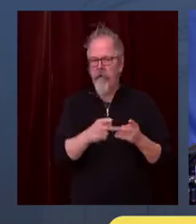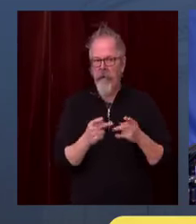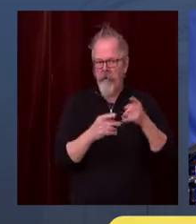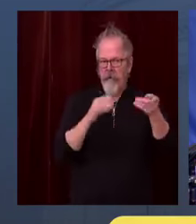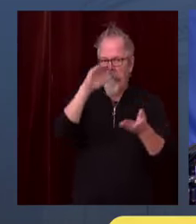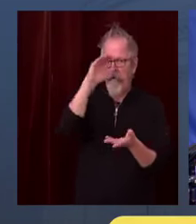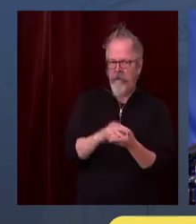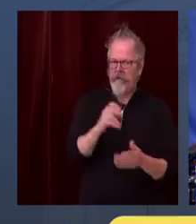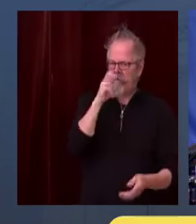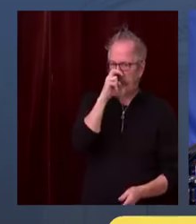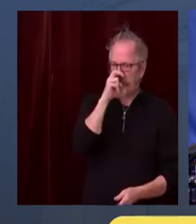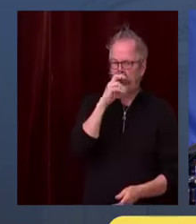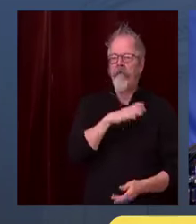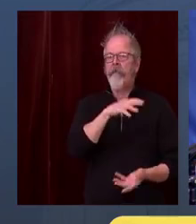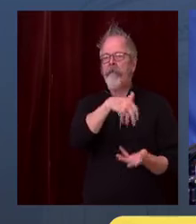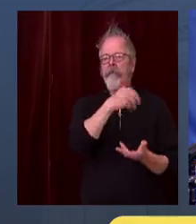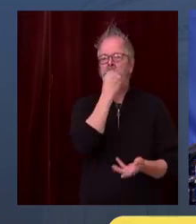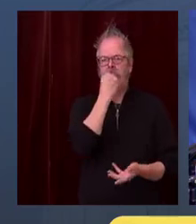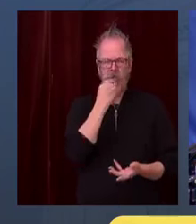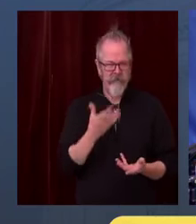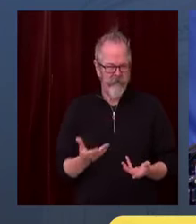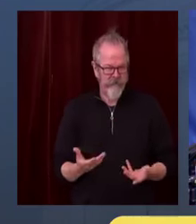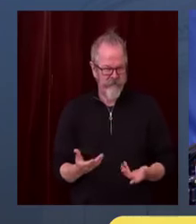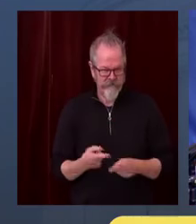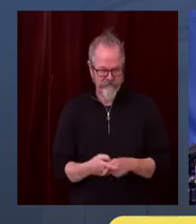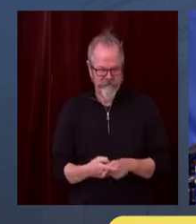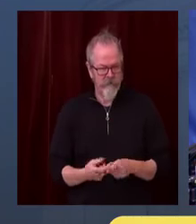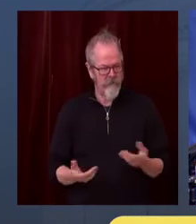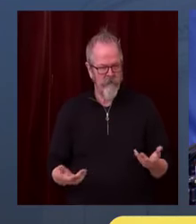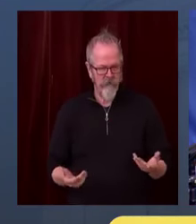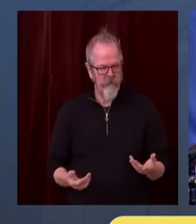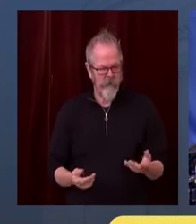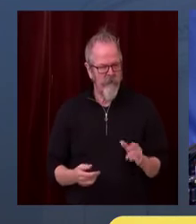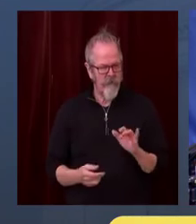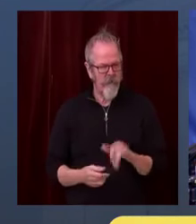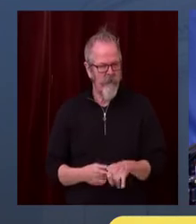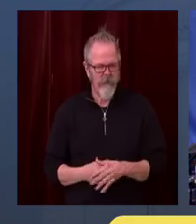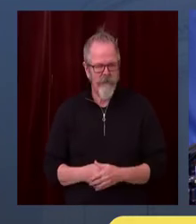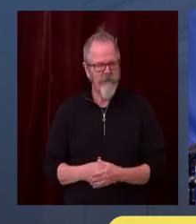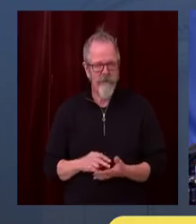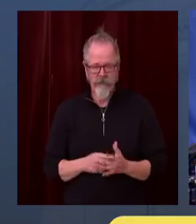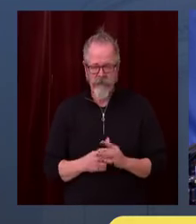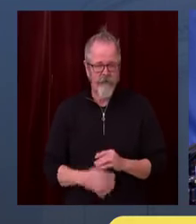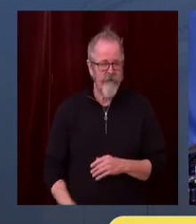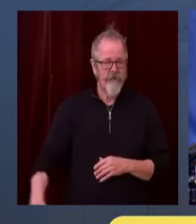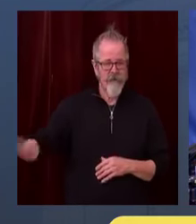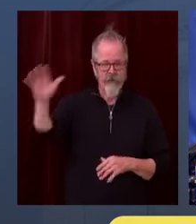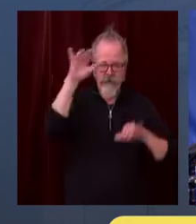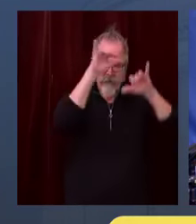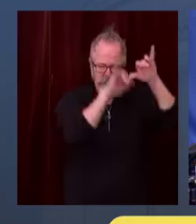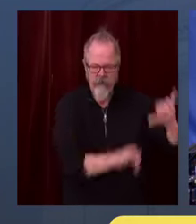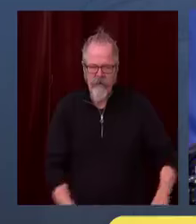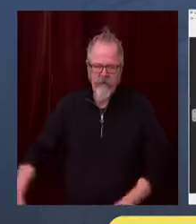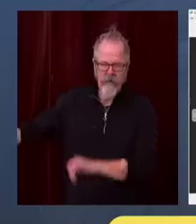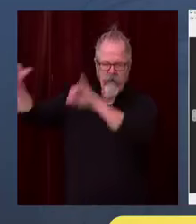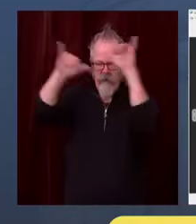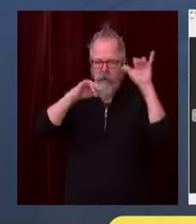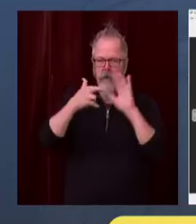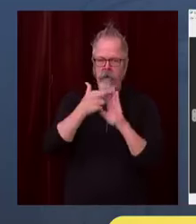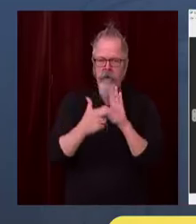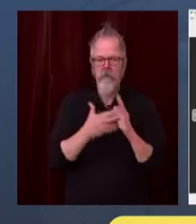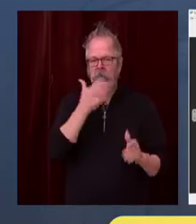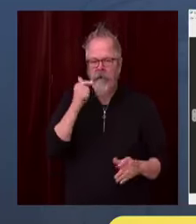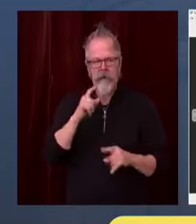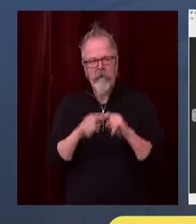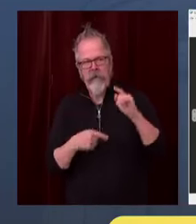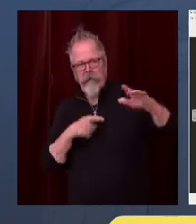I'm going to ask Sam to put up this chart showing the infection rates in the United States. You know, when we started this, and we were the first hit,